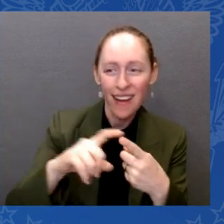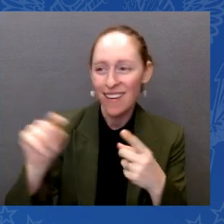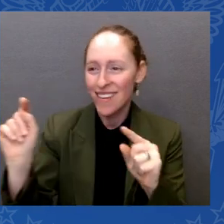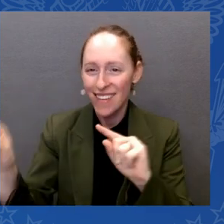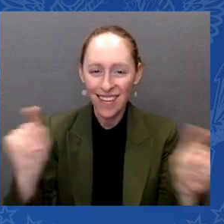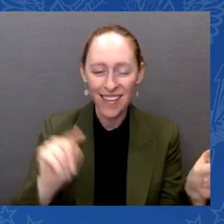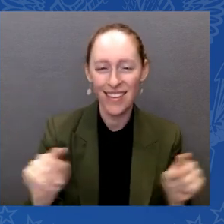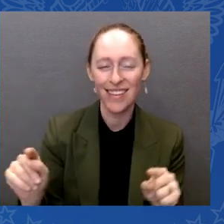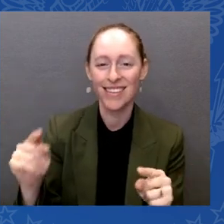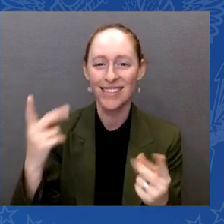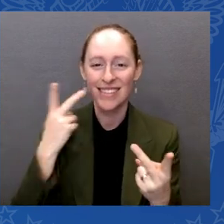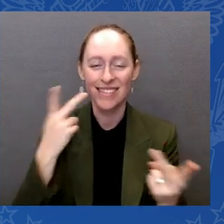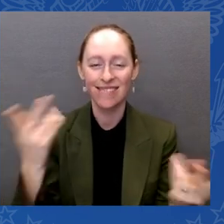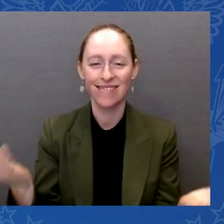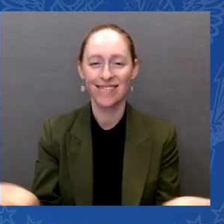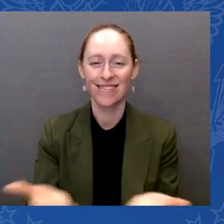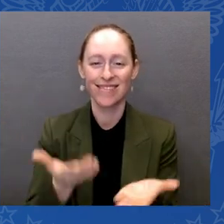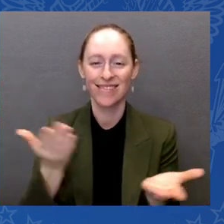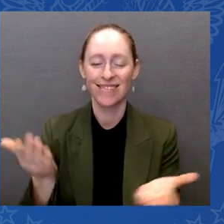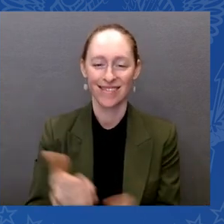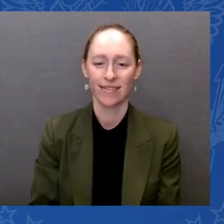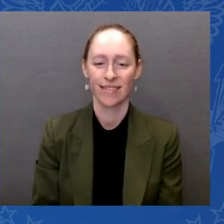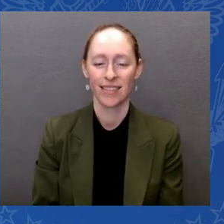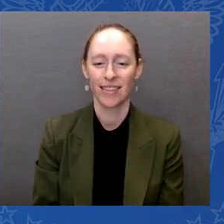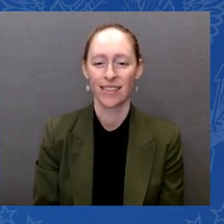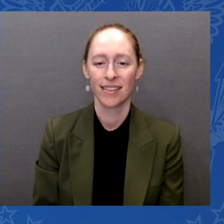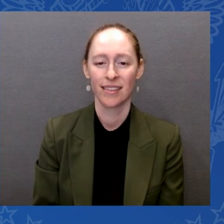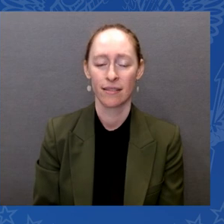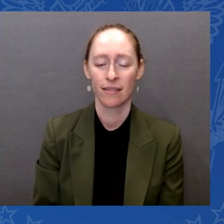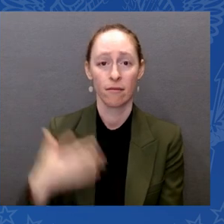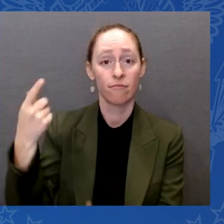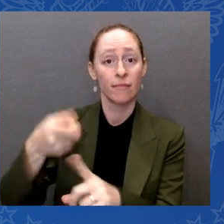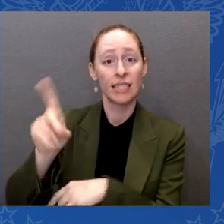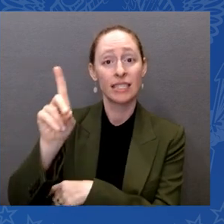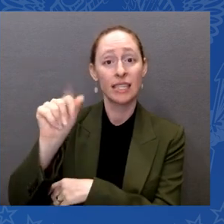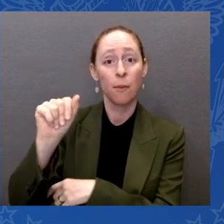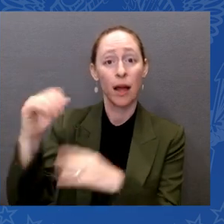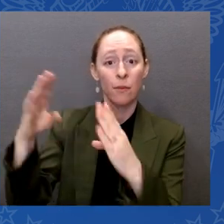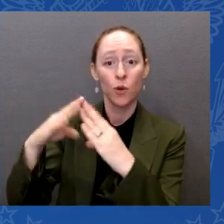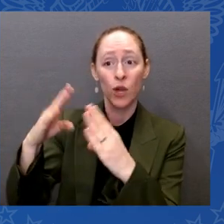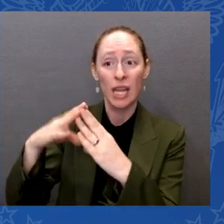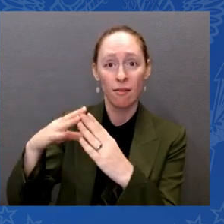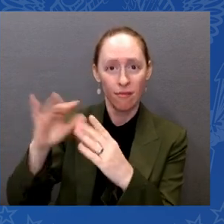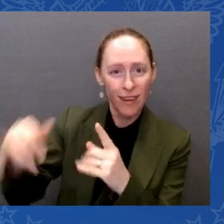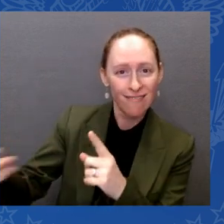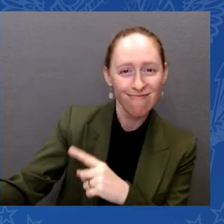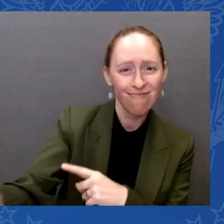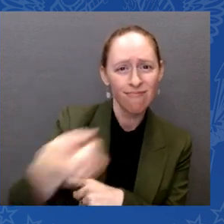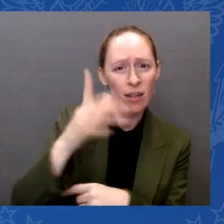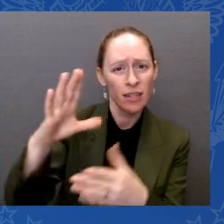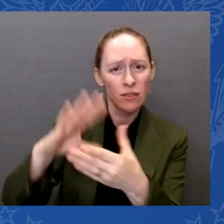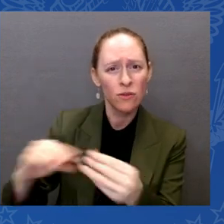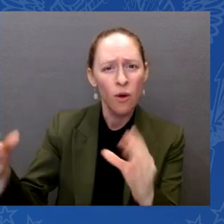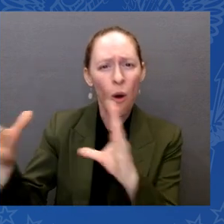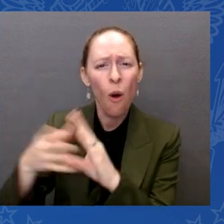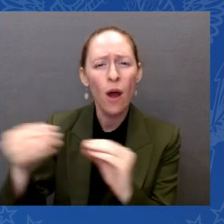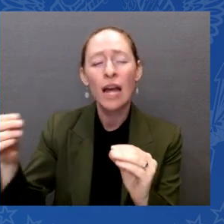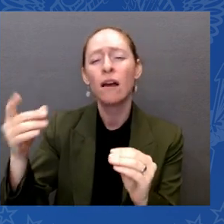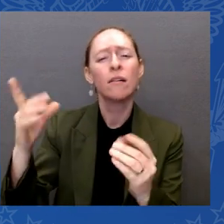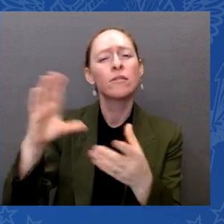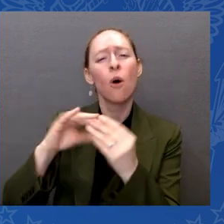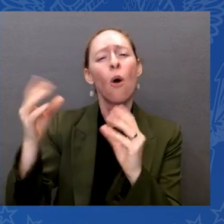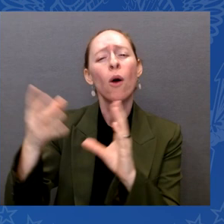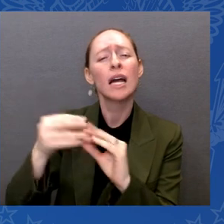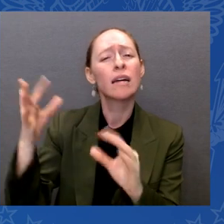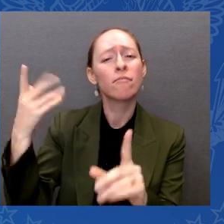of all of you is a story of fearlessness and resilience. It's the story of